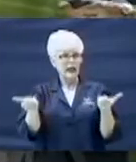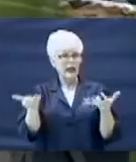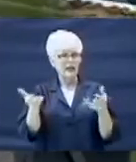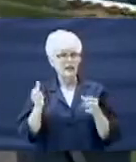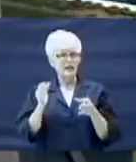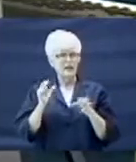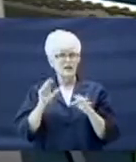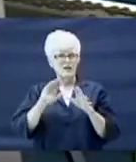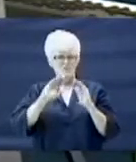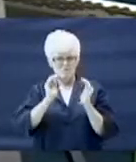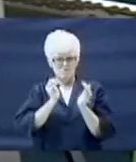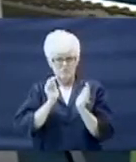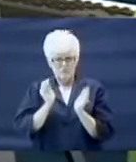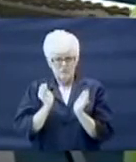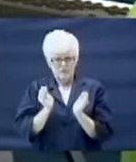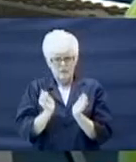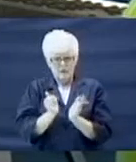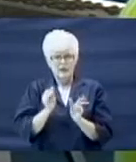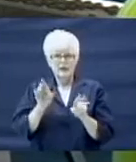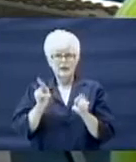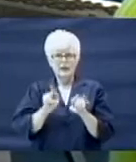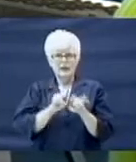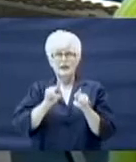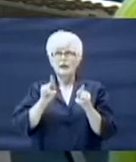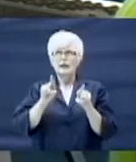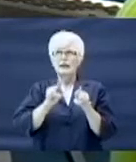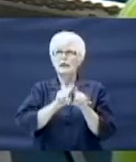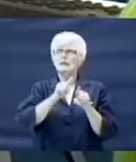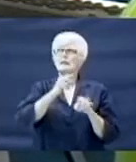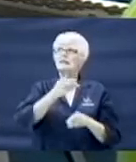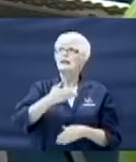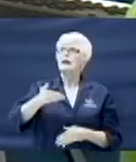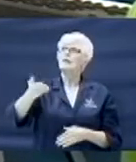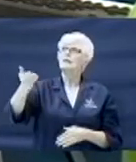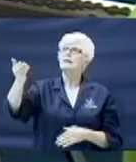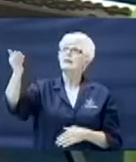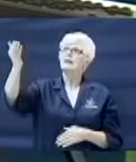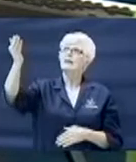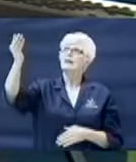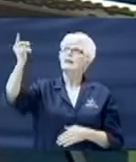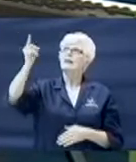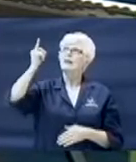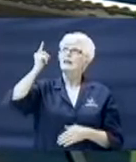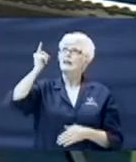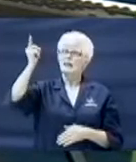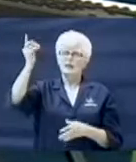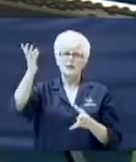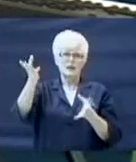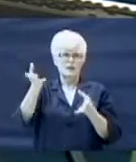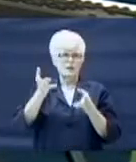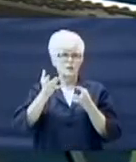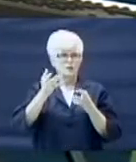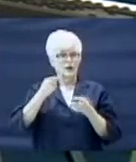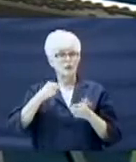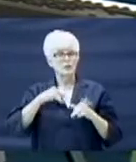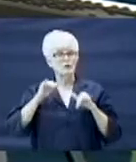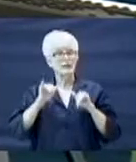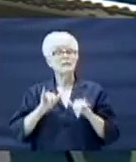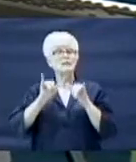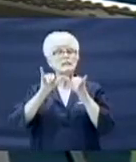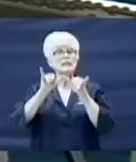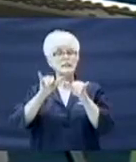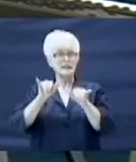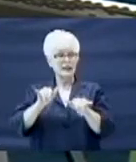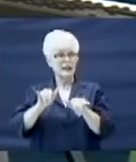Molded in His image, He wants me to stay.